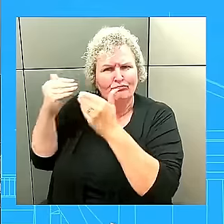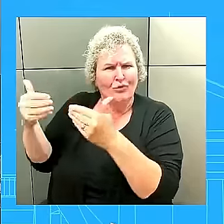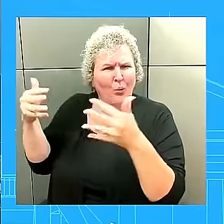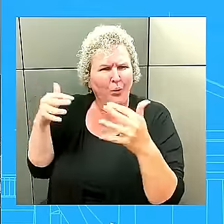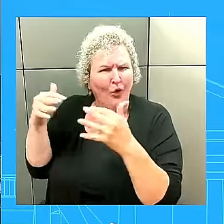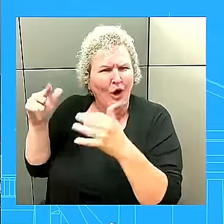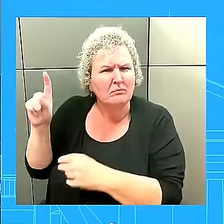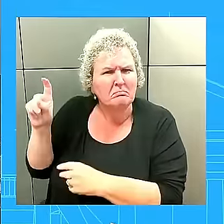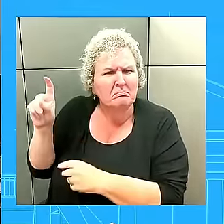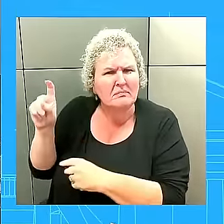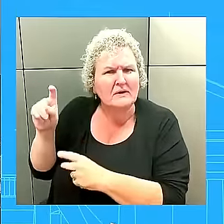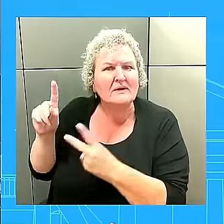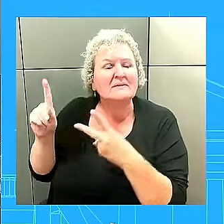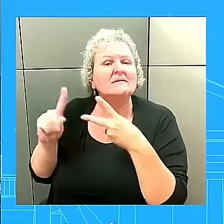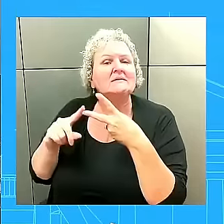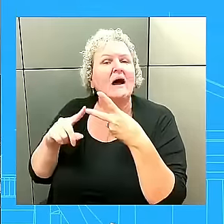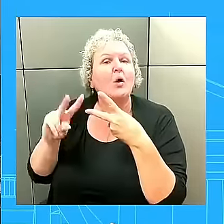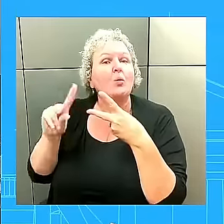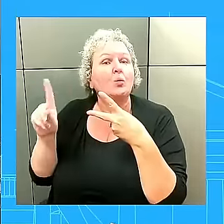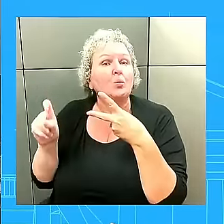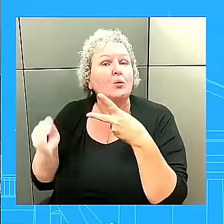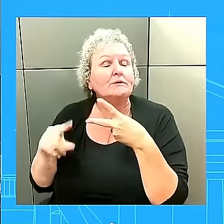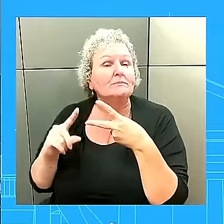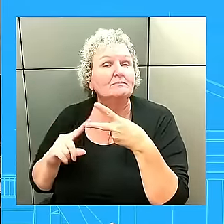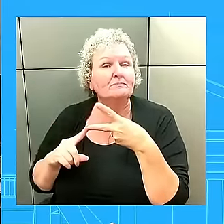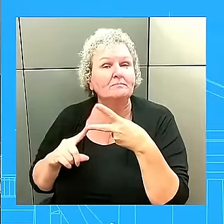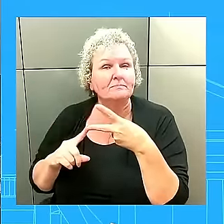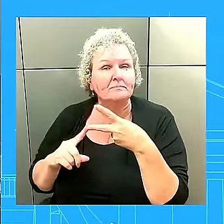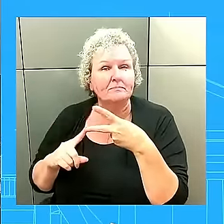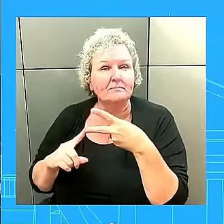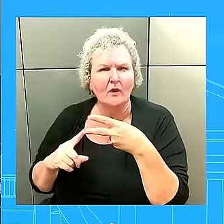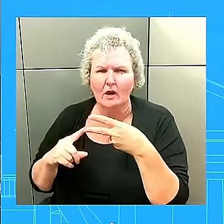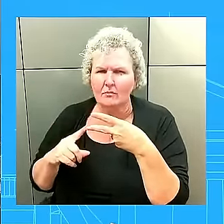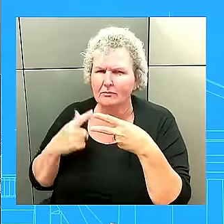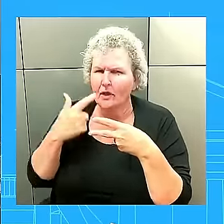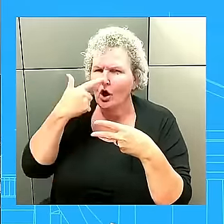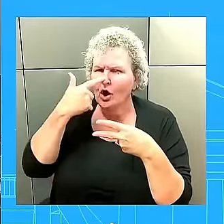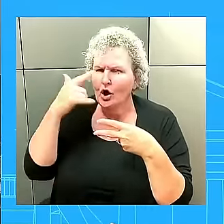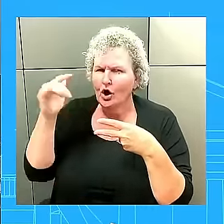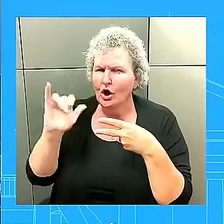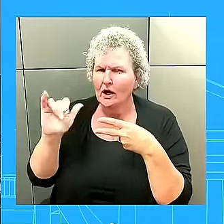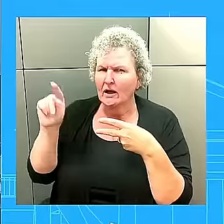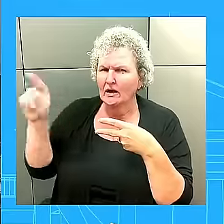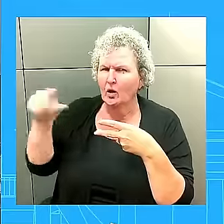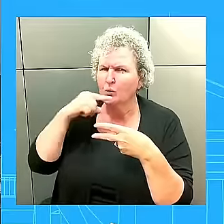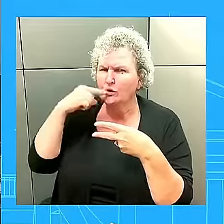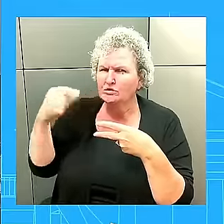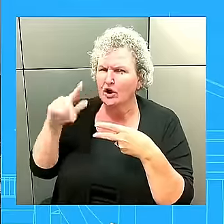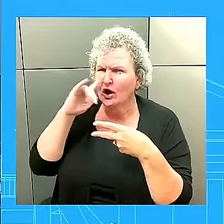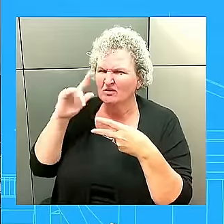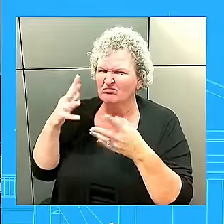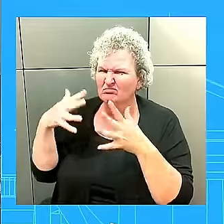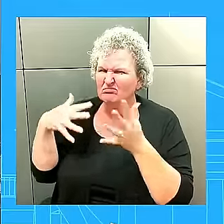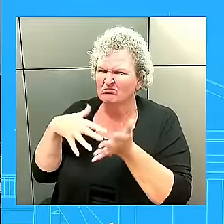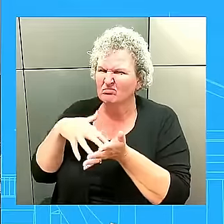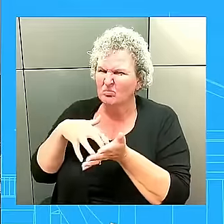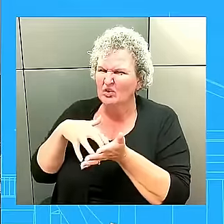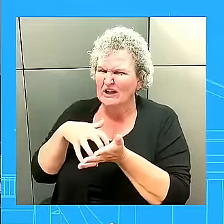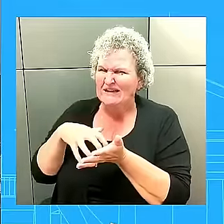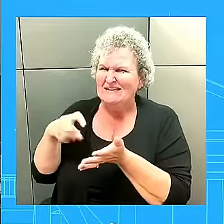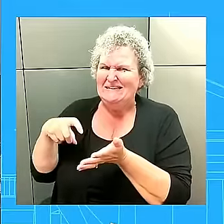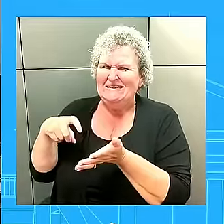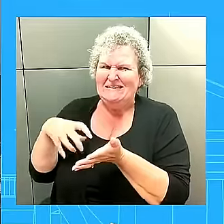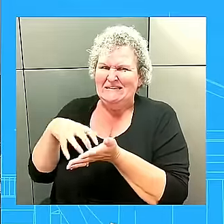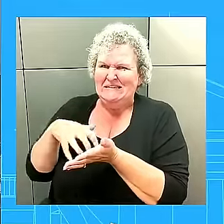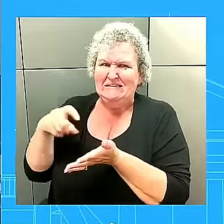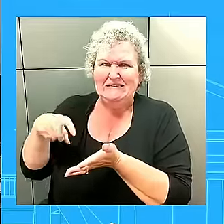that it shows a sign of desperation on the Russians. But does it also demonstrate North Korea's commitment to